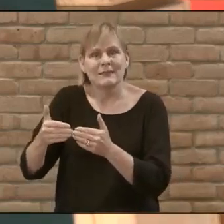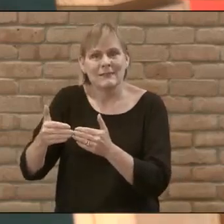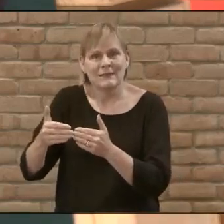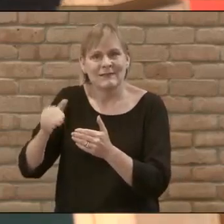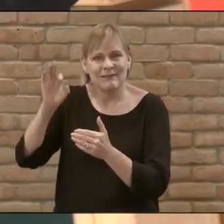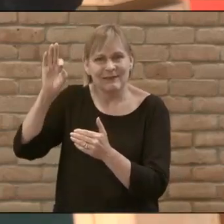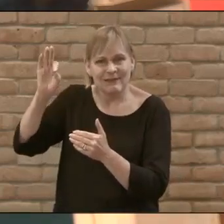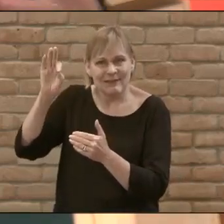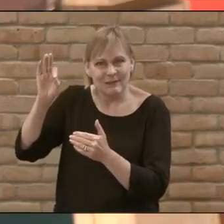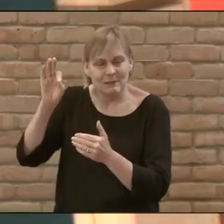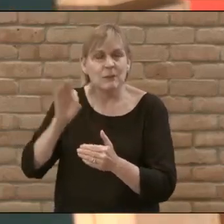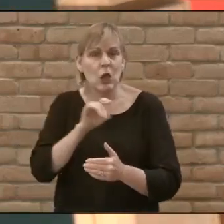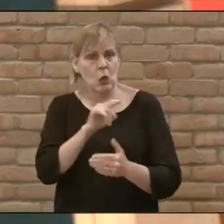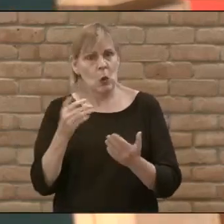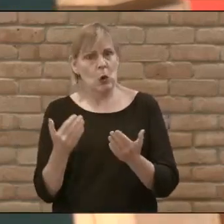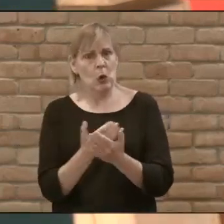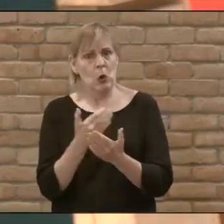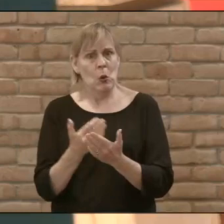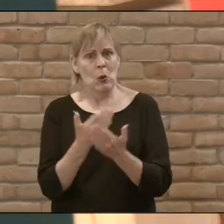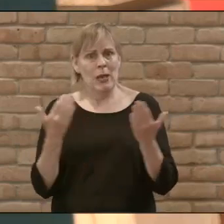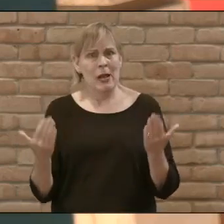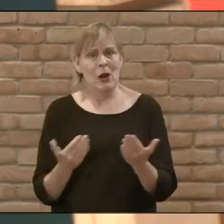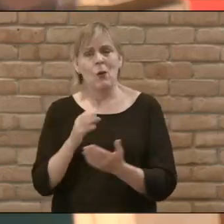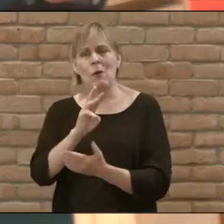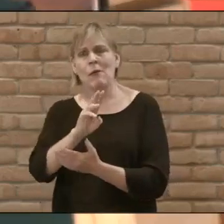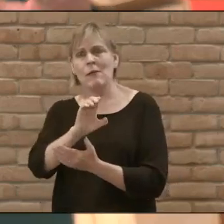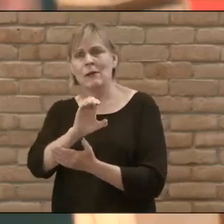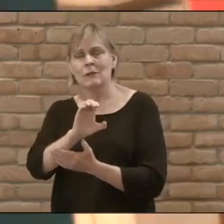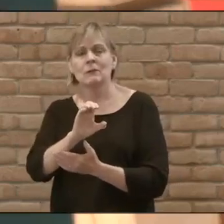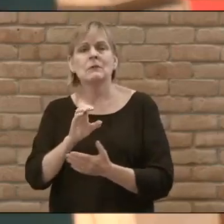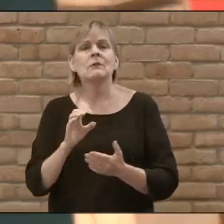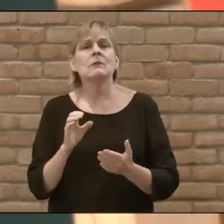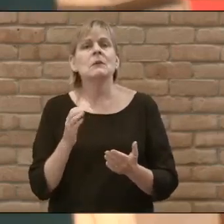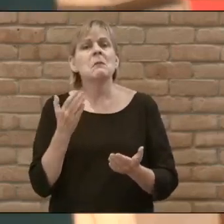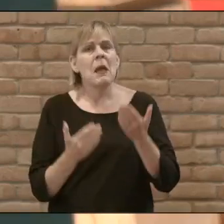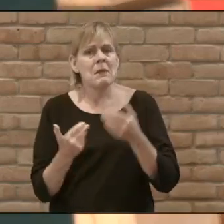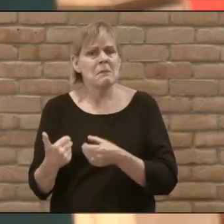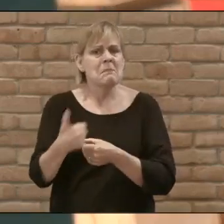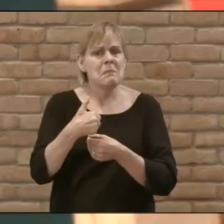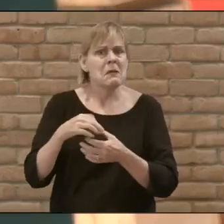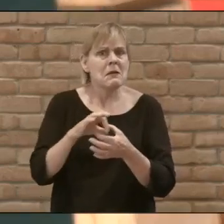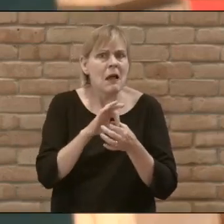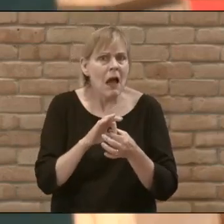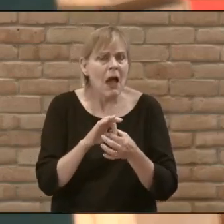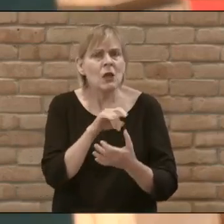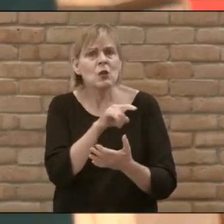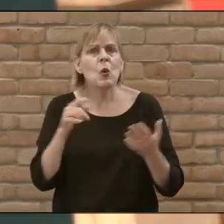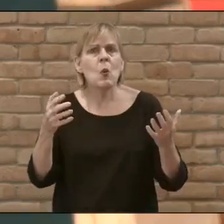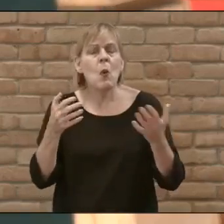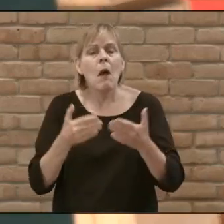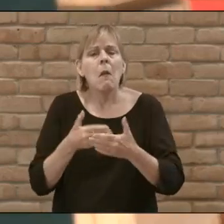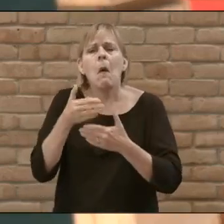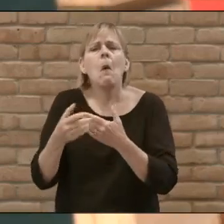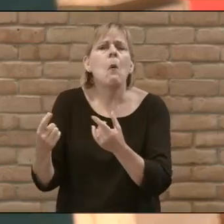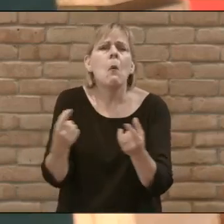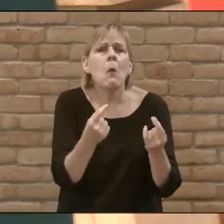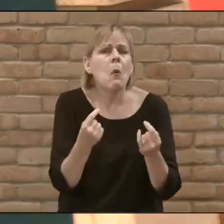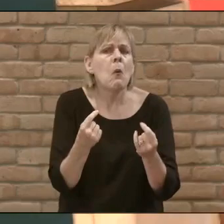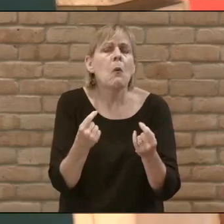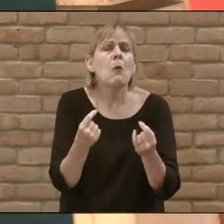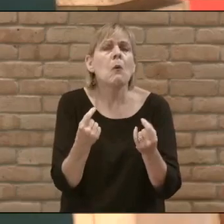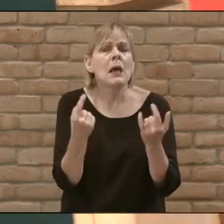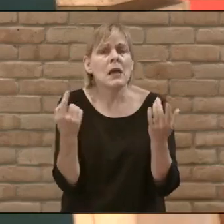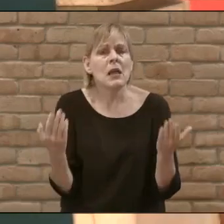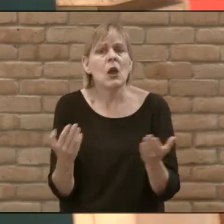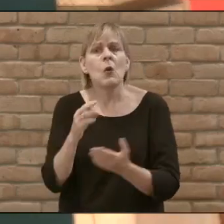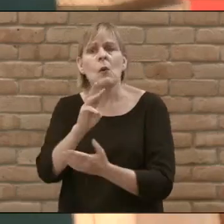And if you are new around here Or you just want to get connected Or you're looking for a next step At